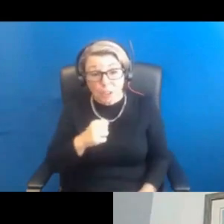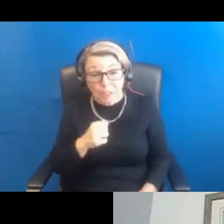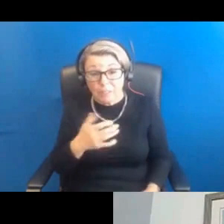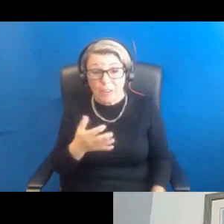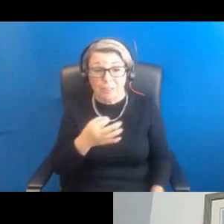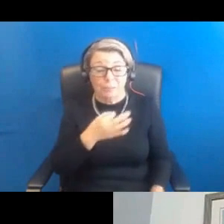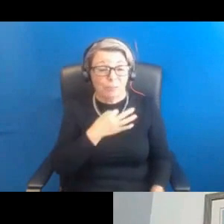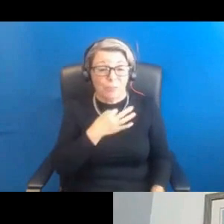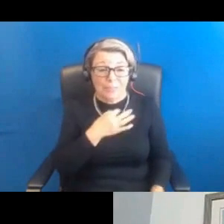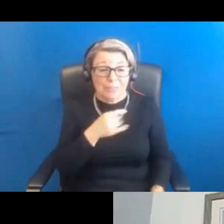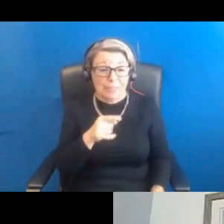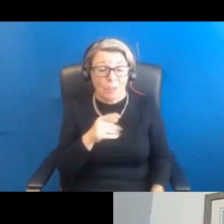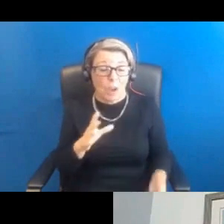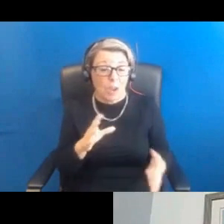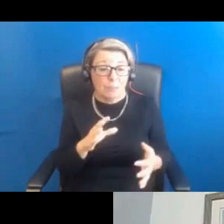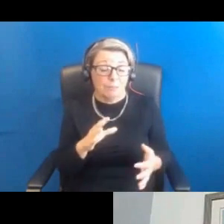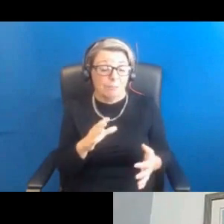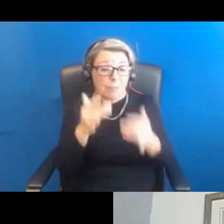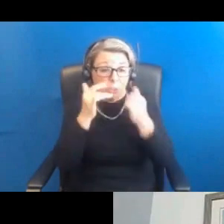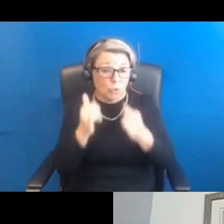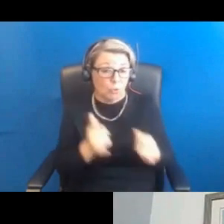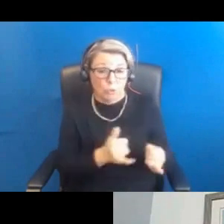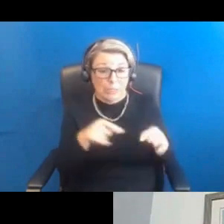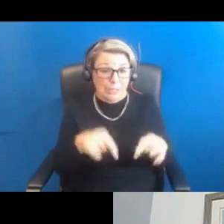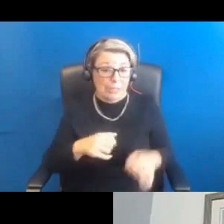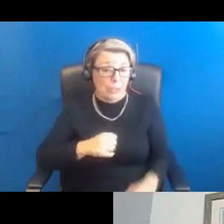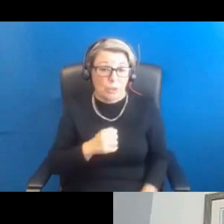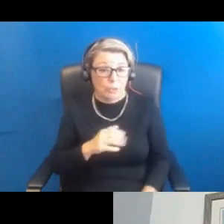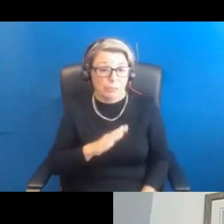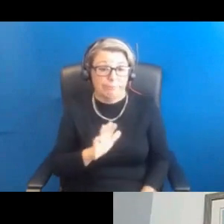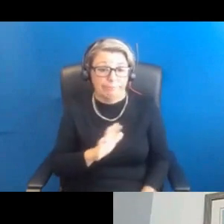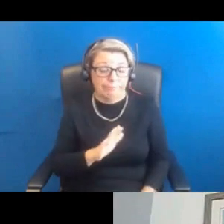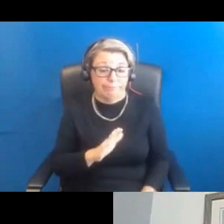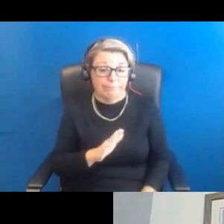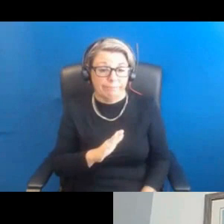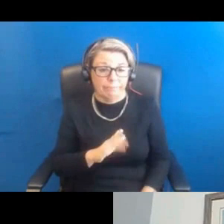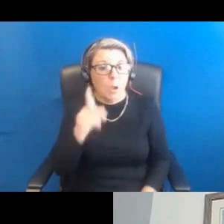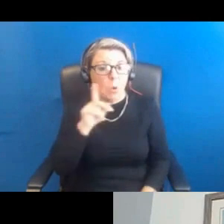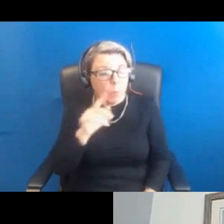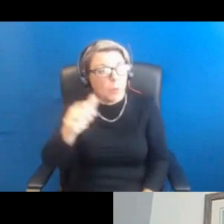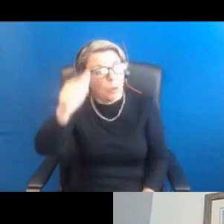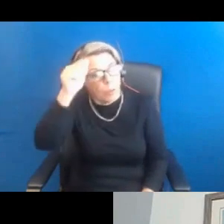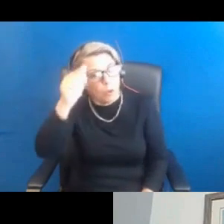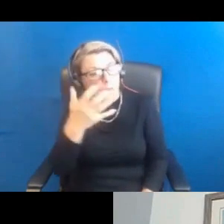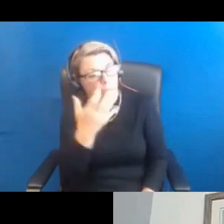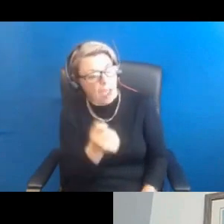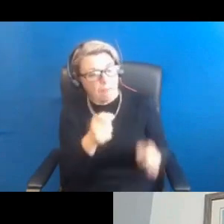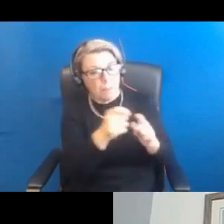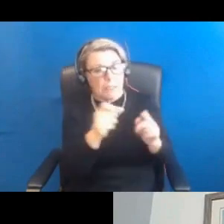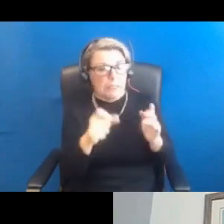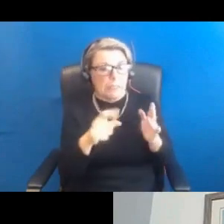disease. But I think it's probably fair to say that women who know they have polycystic ovarian syndrome,